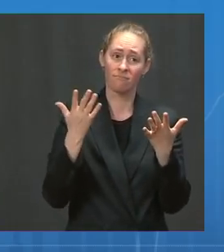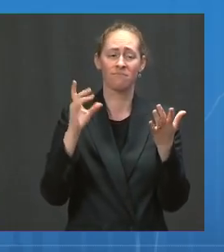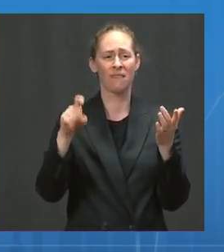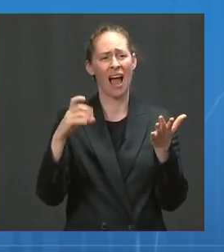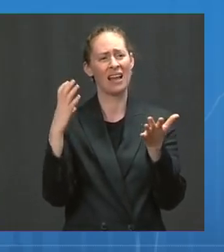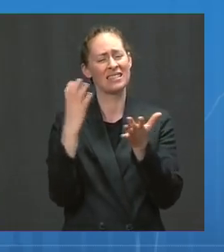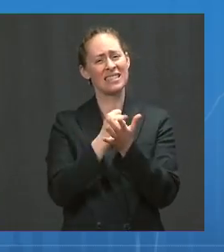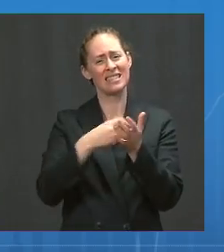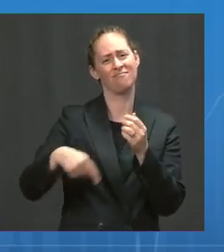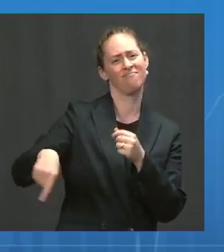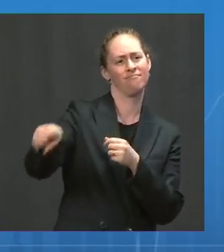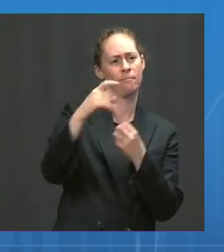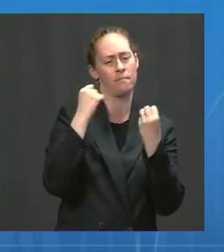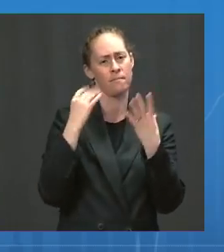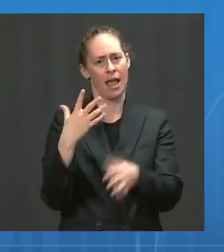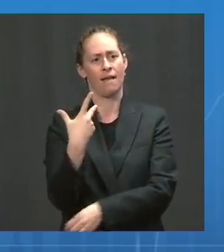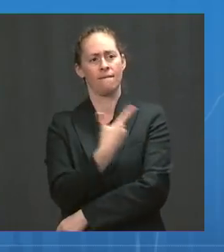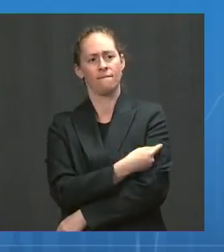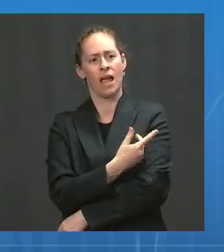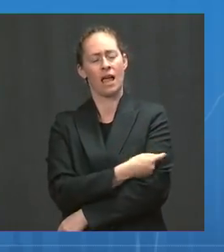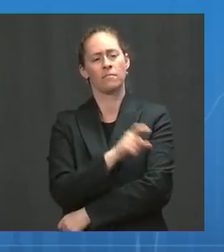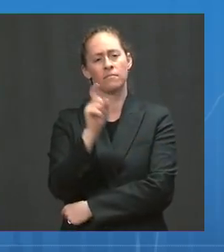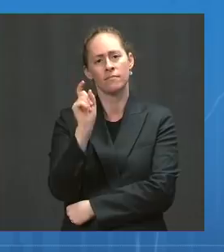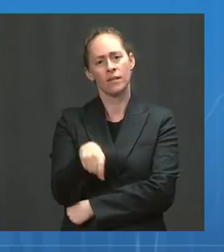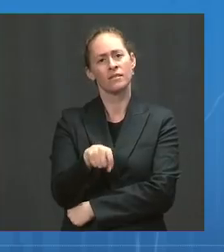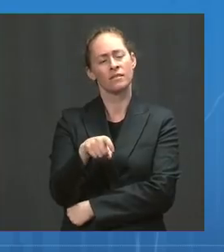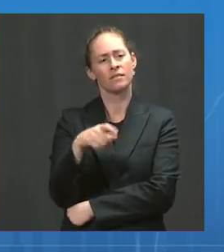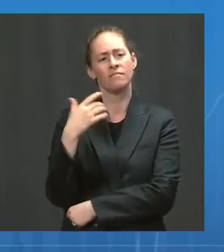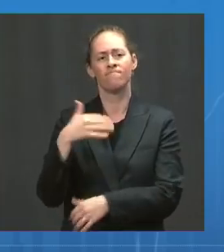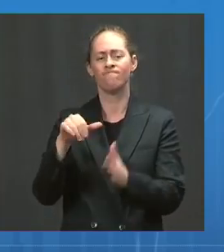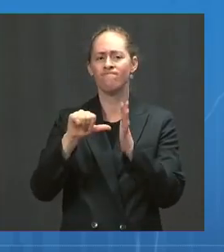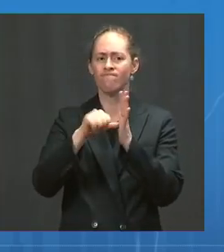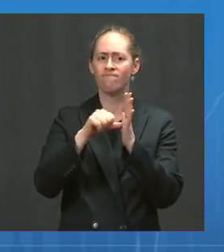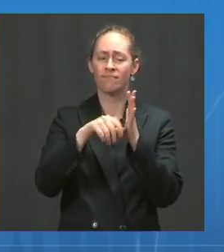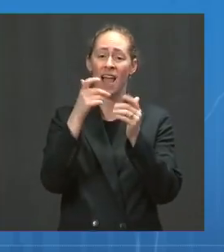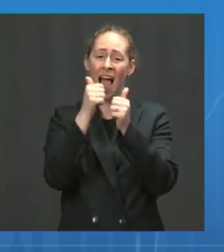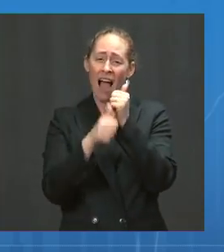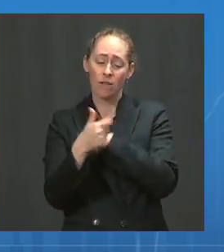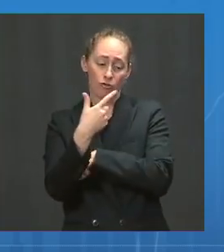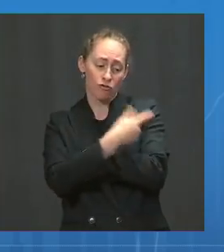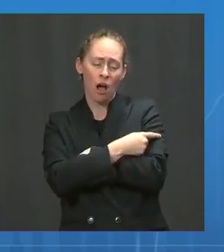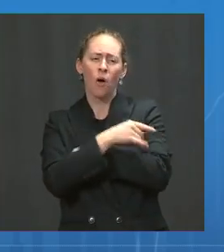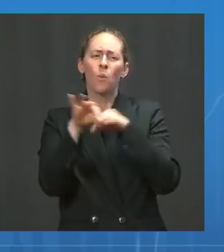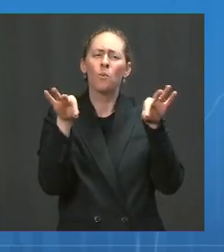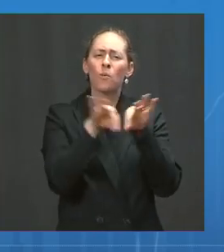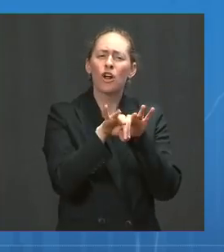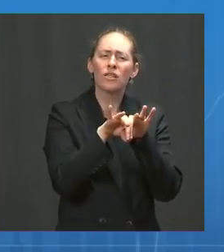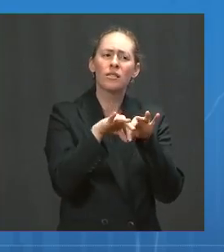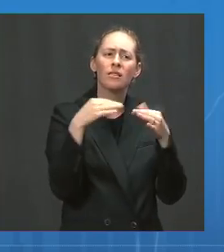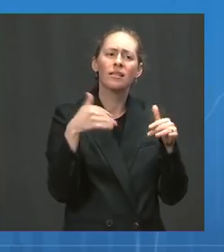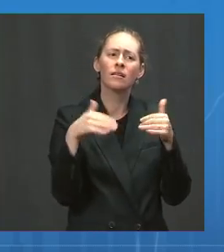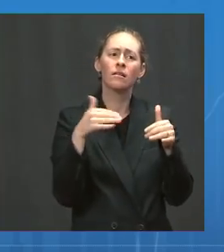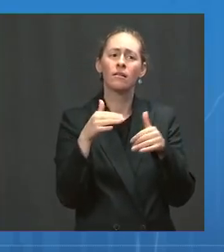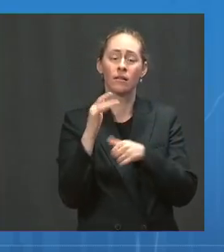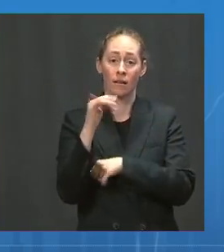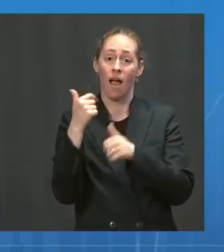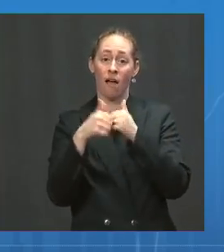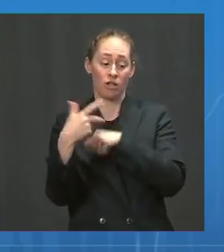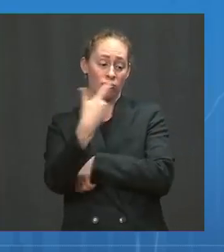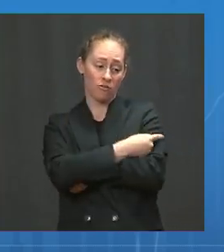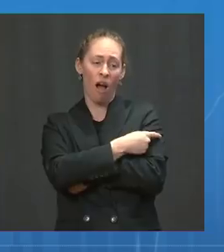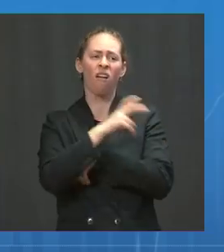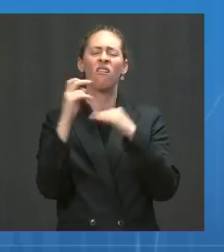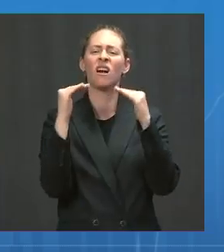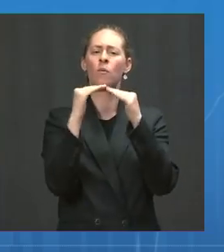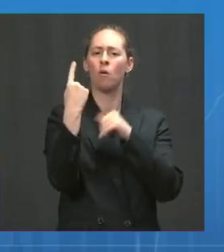Every person matters. Every shot matters. Every shot is progress. It's another life protected.